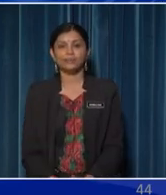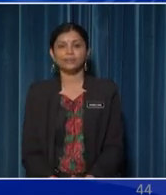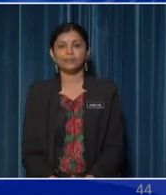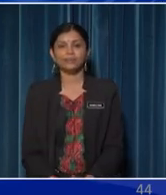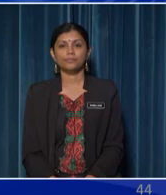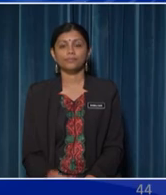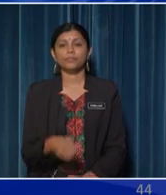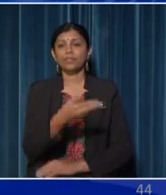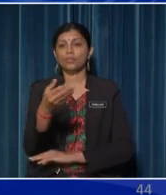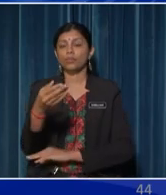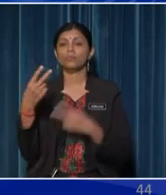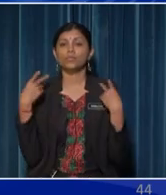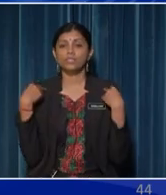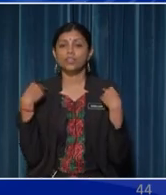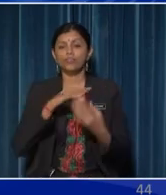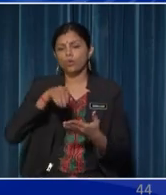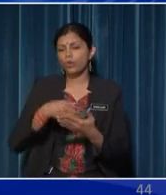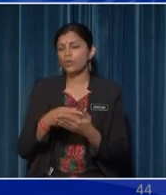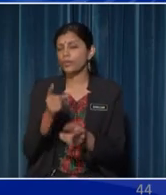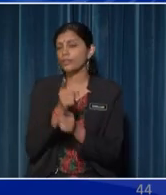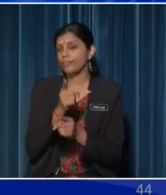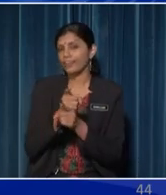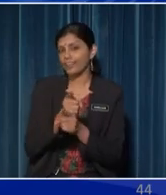You must have scored all correctly